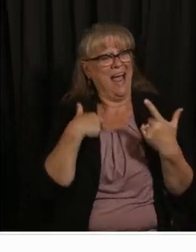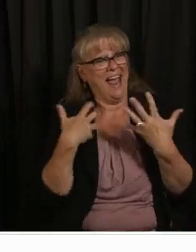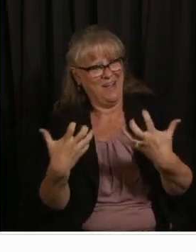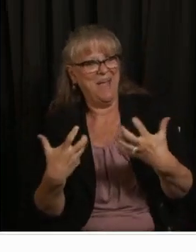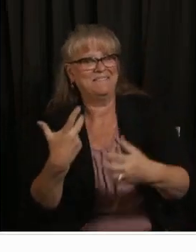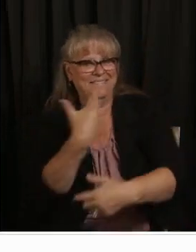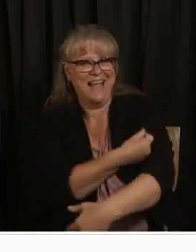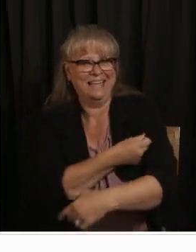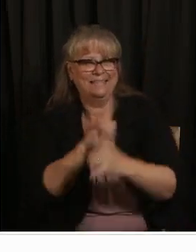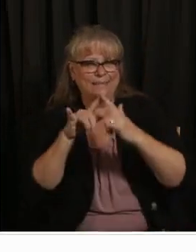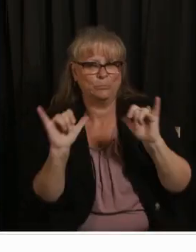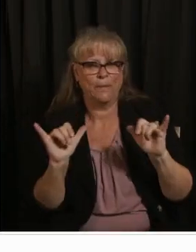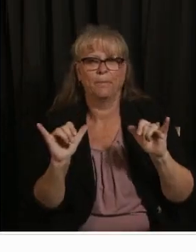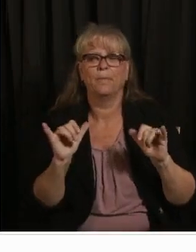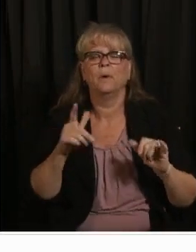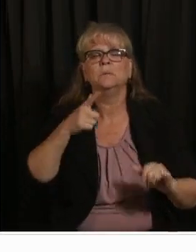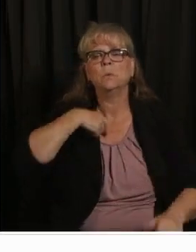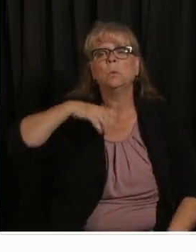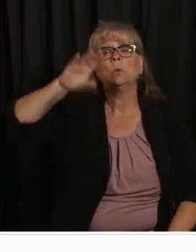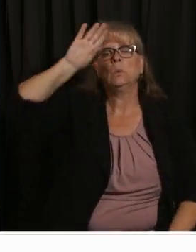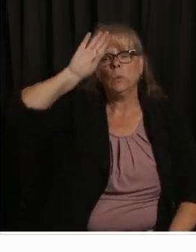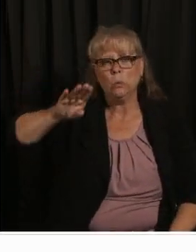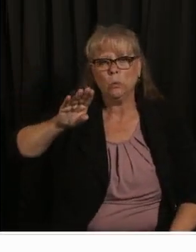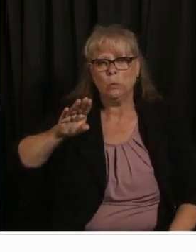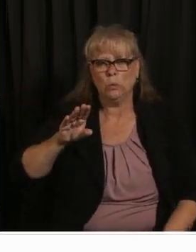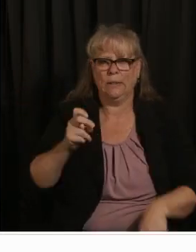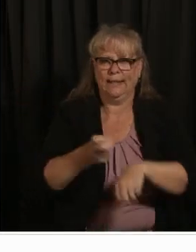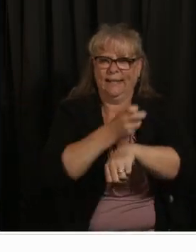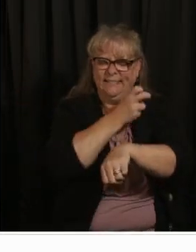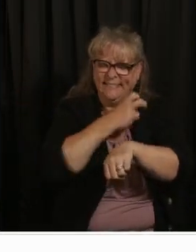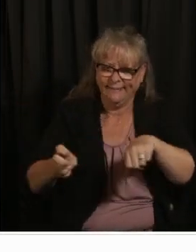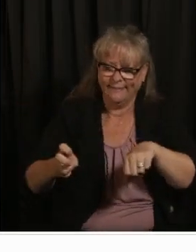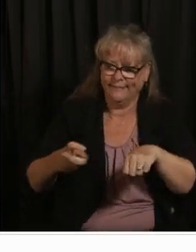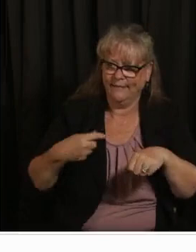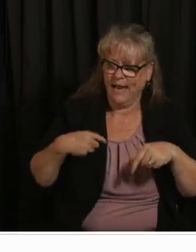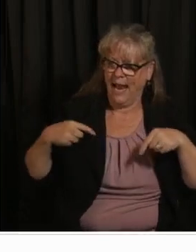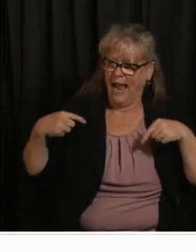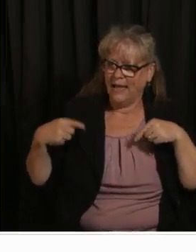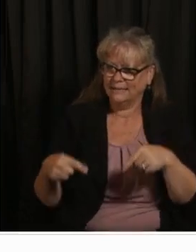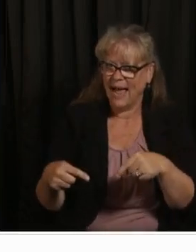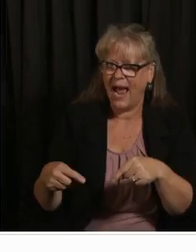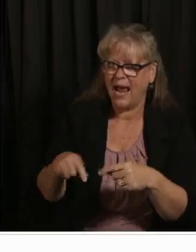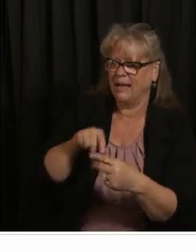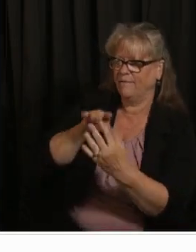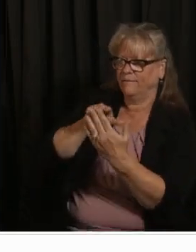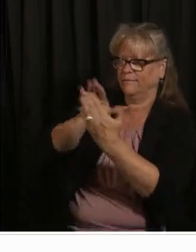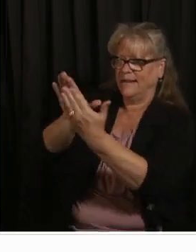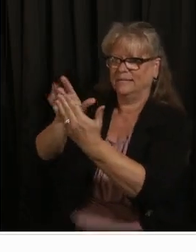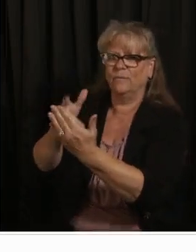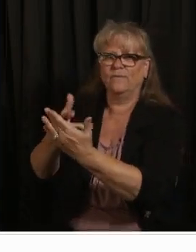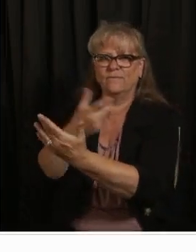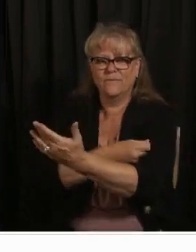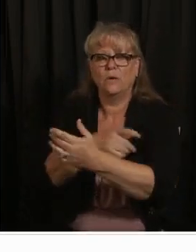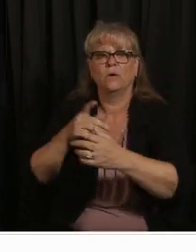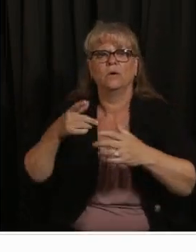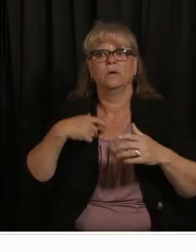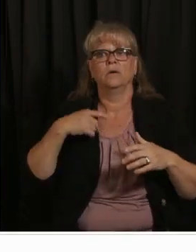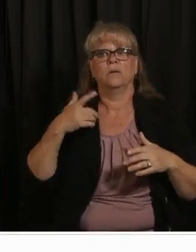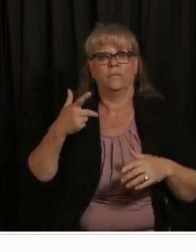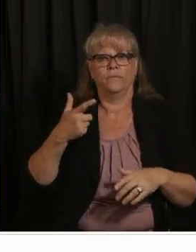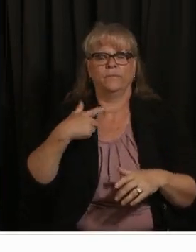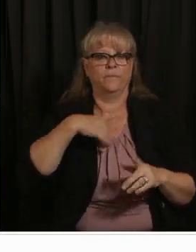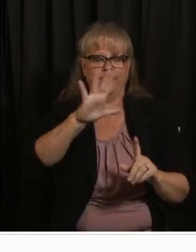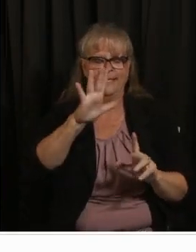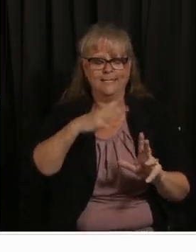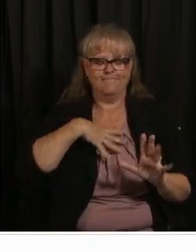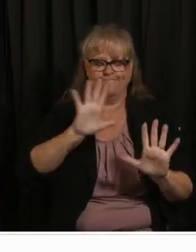knew it was going to be a really big struggle for me anticipating it um when the moment finally came I just told myself that the pros of getting a pinch for a split second in